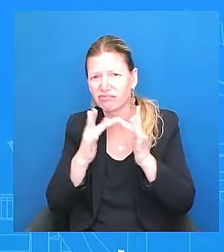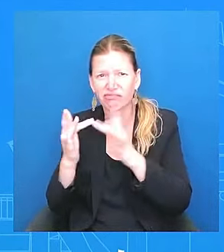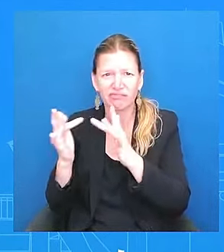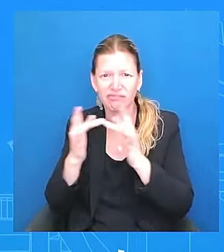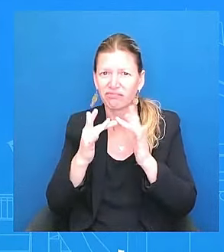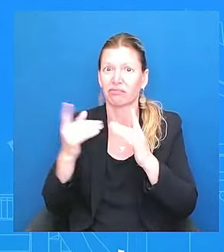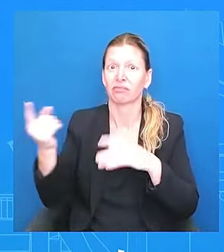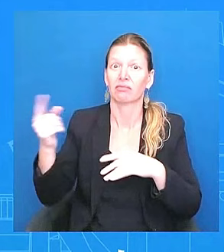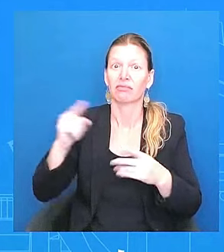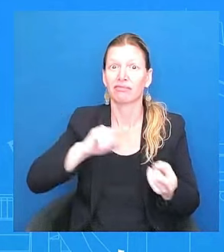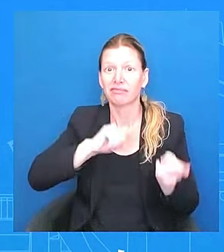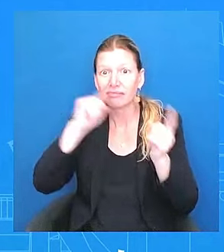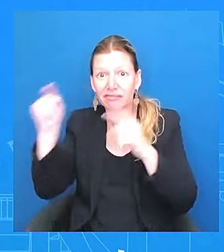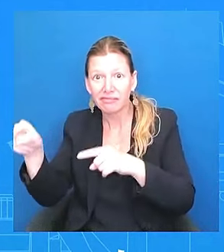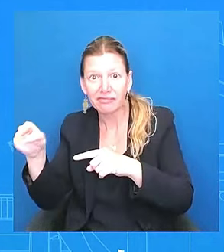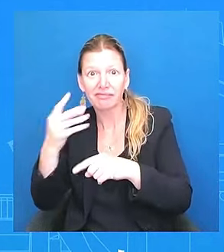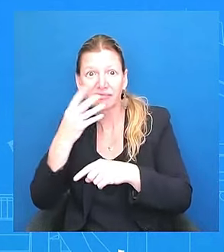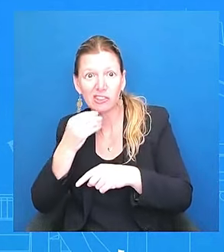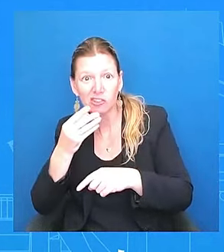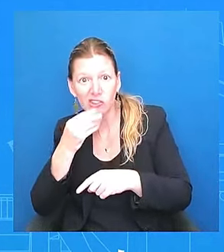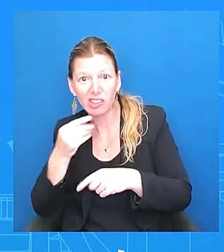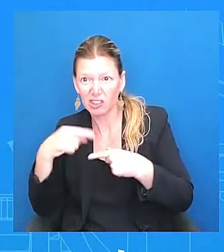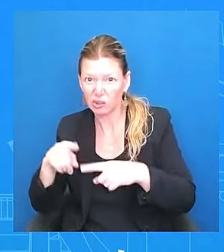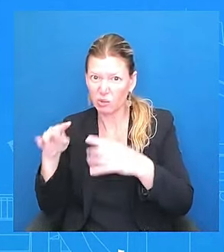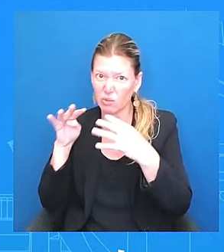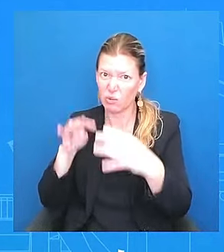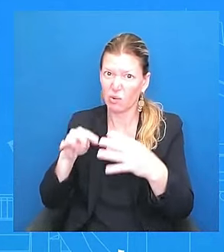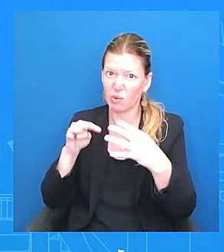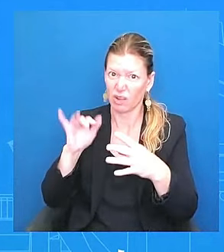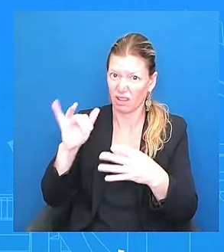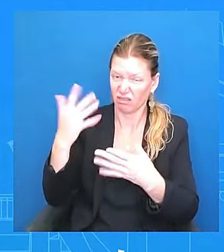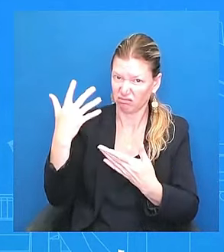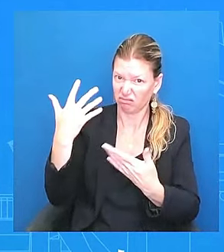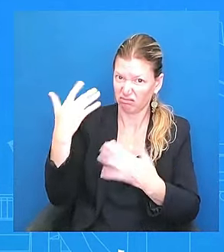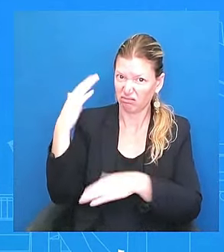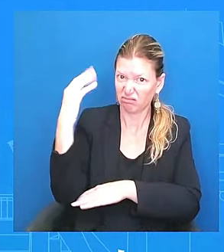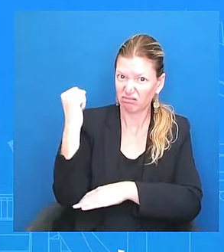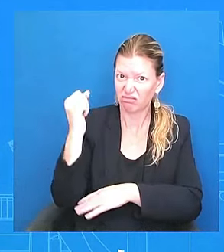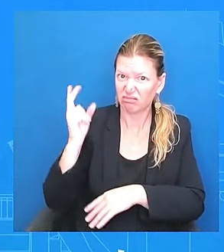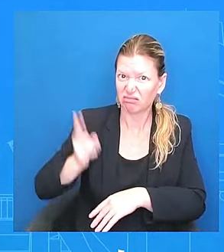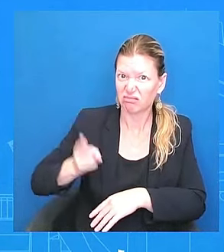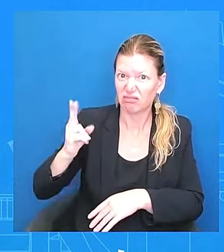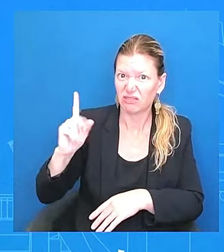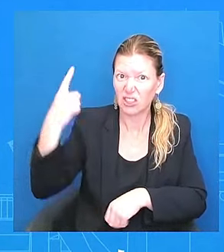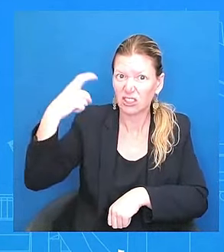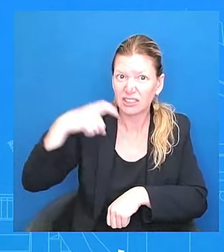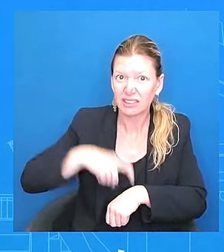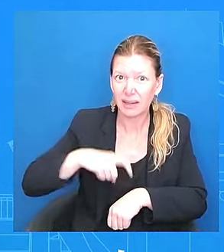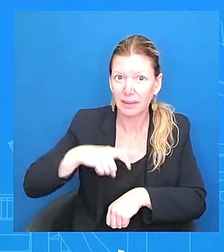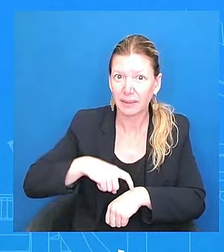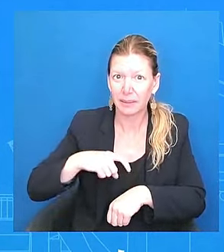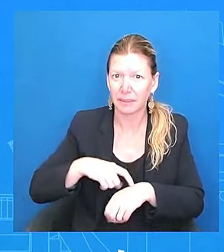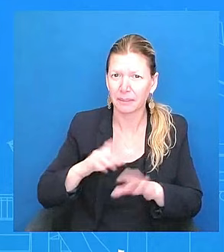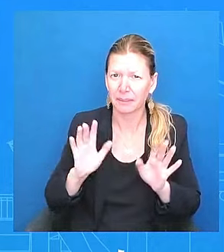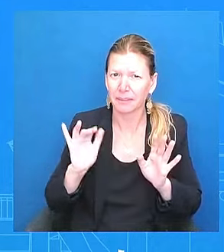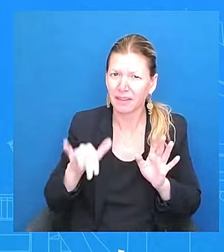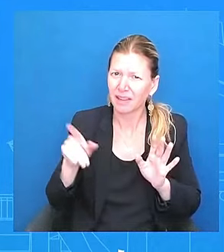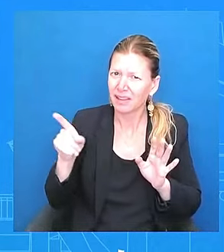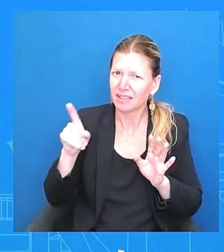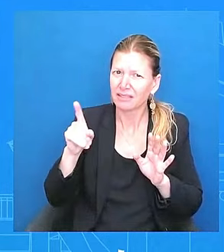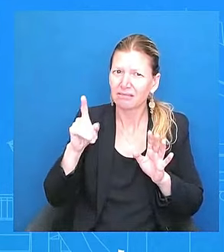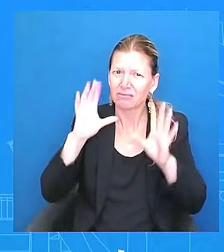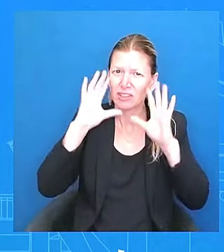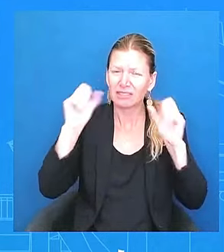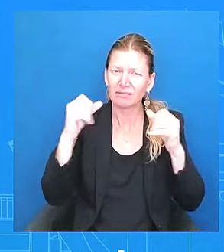leaders that he has had extensive engagement with over the past three years. They have seen him up close and